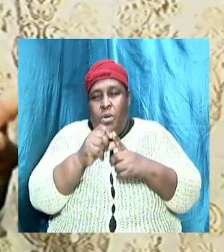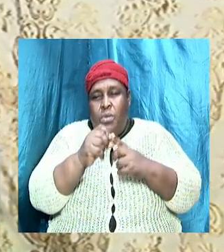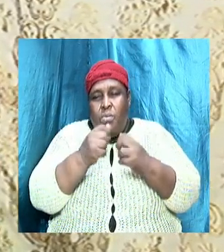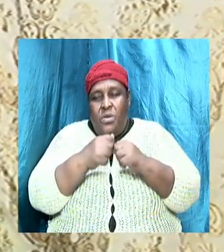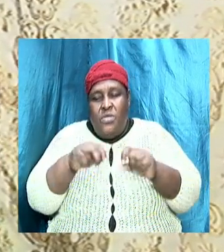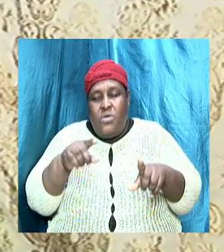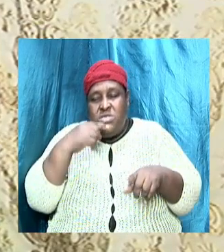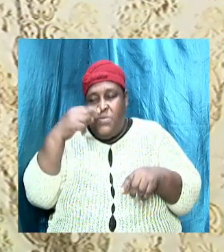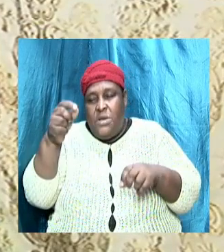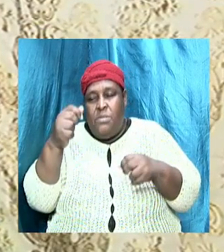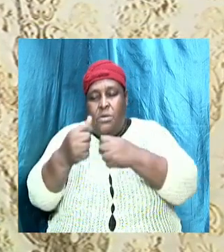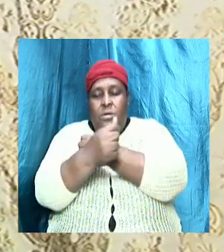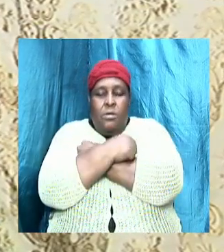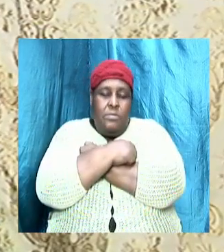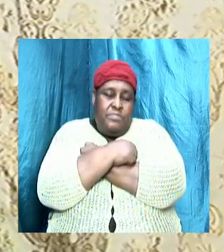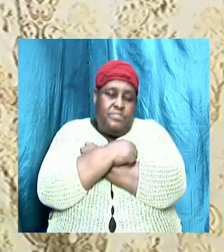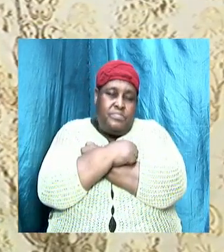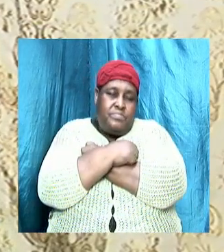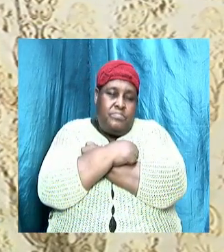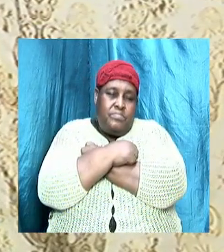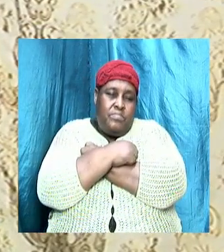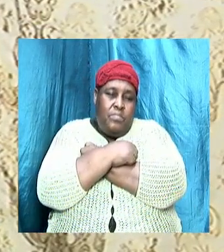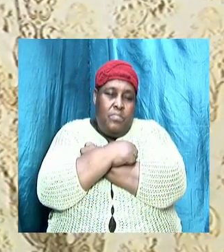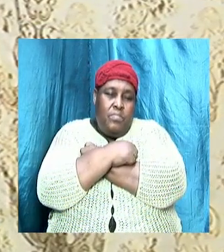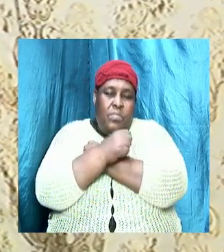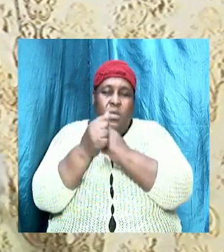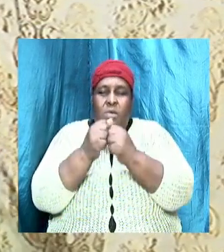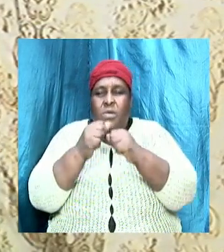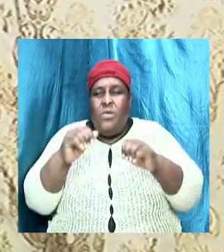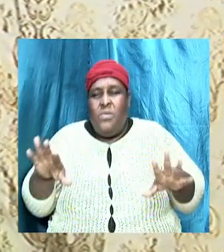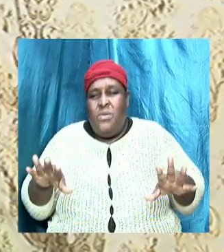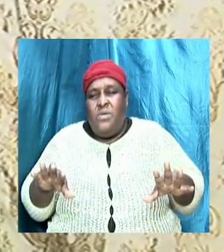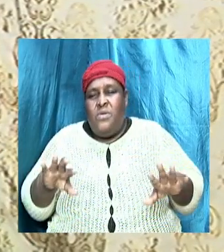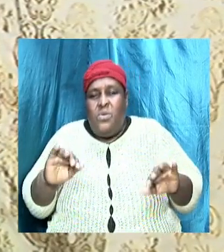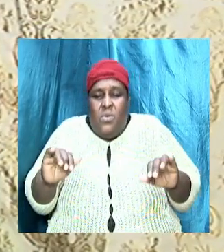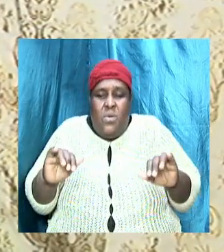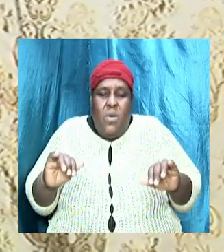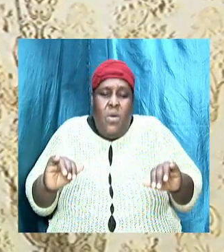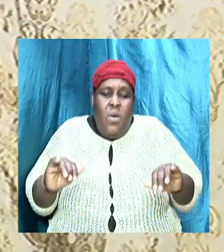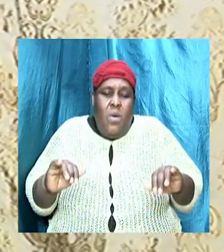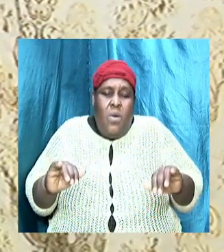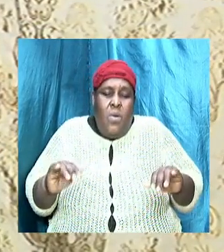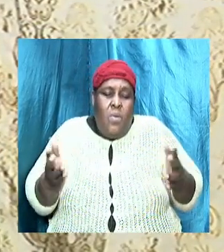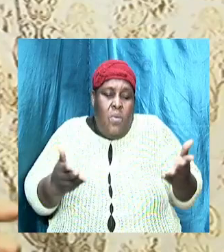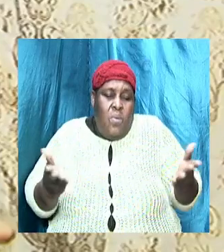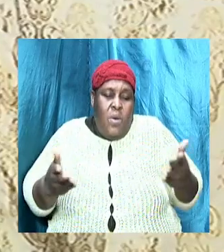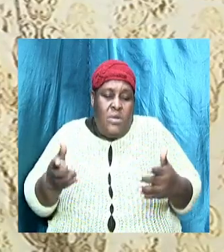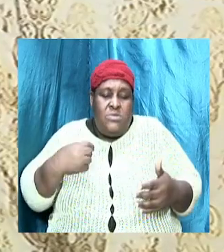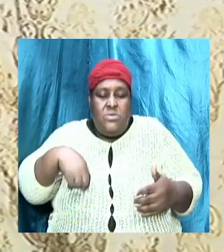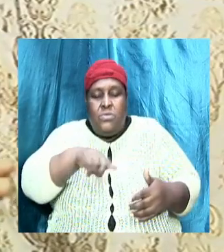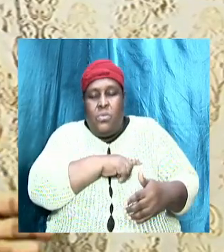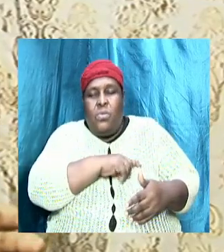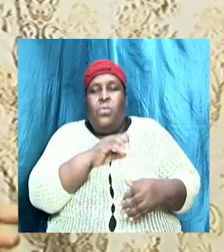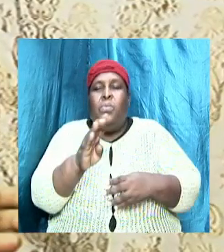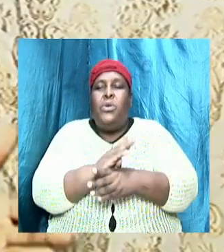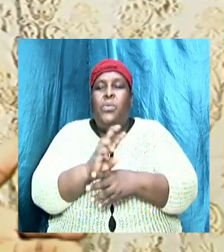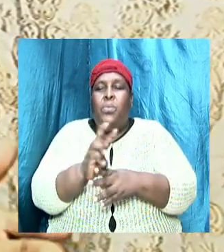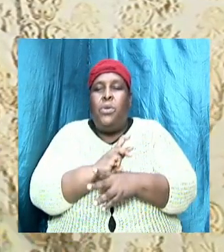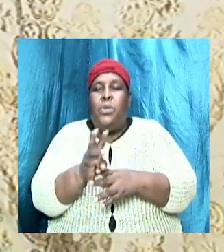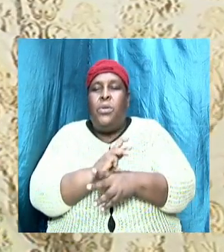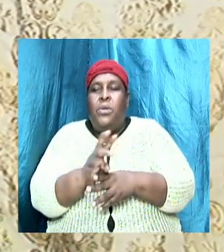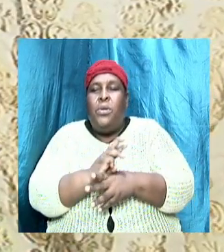doctrine and living by the word without talking about how we attire ourselves. It is just a part of the entire